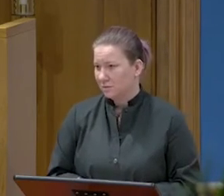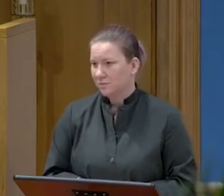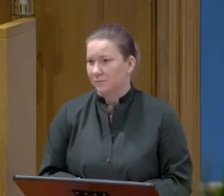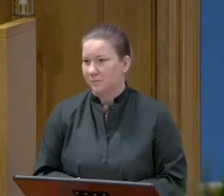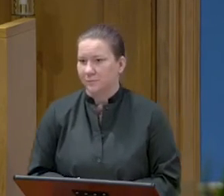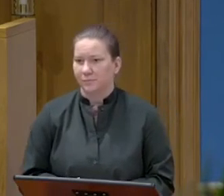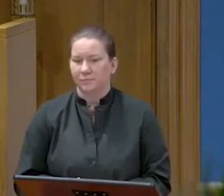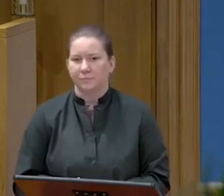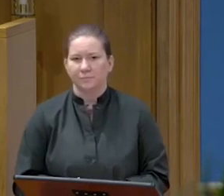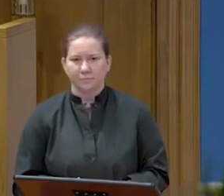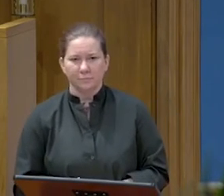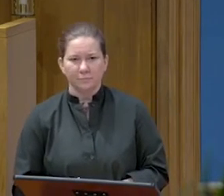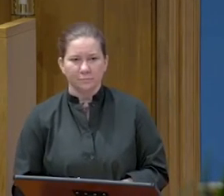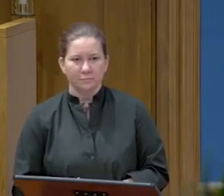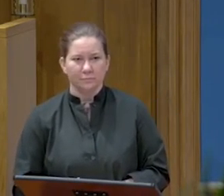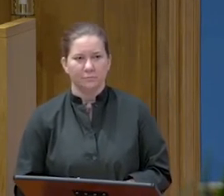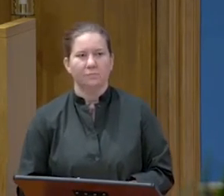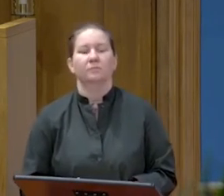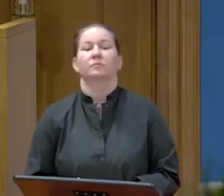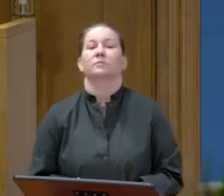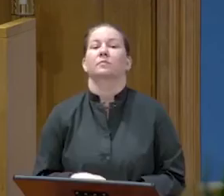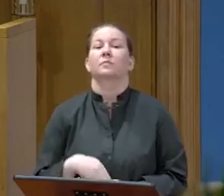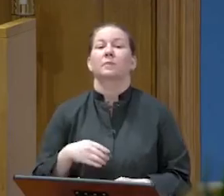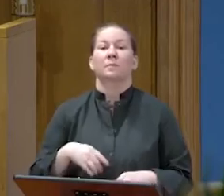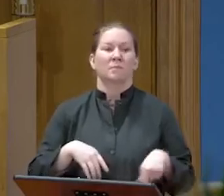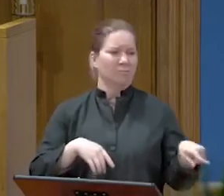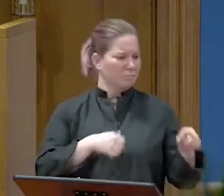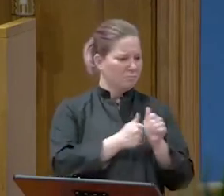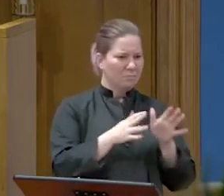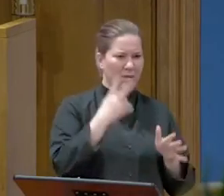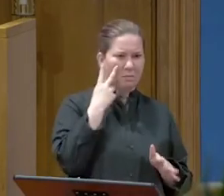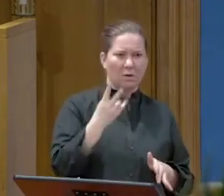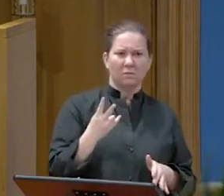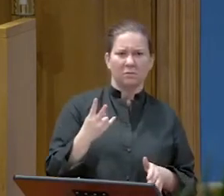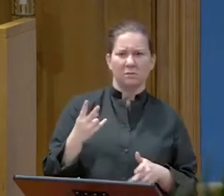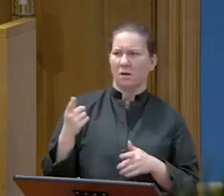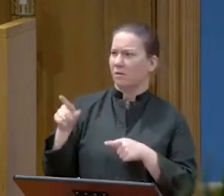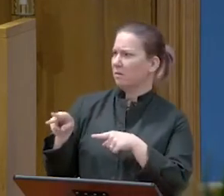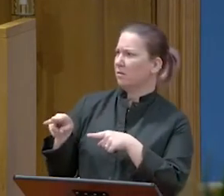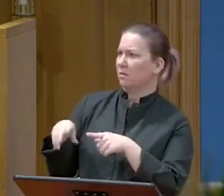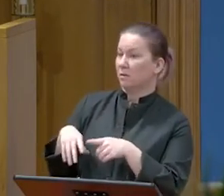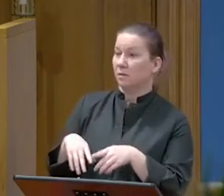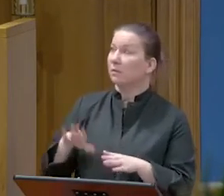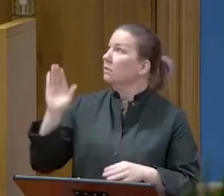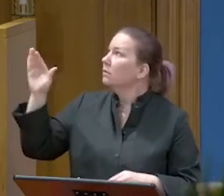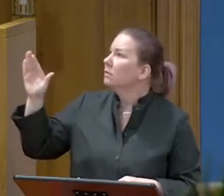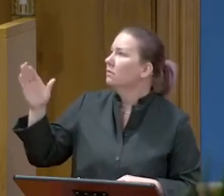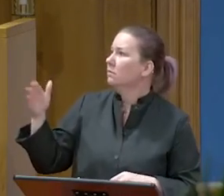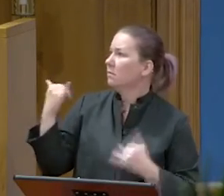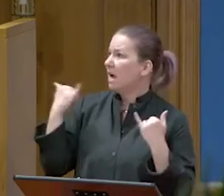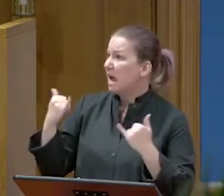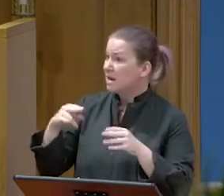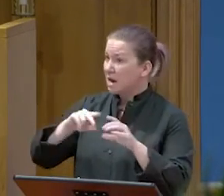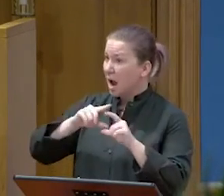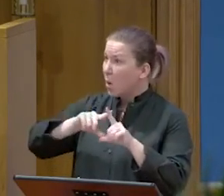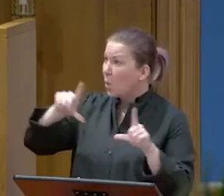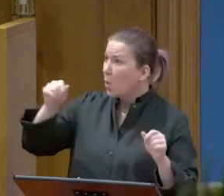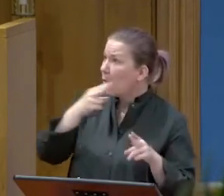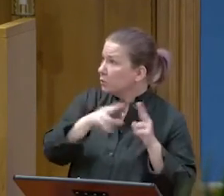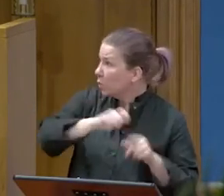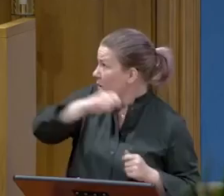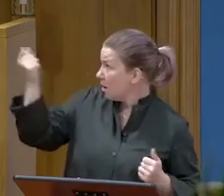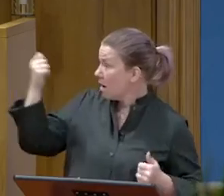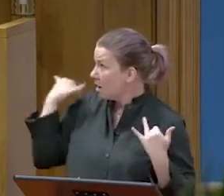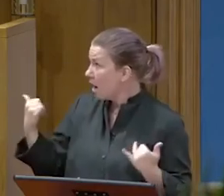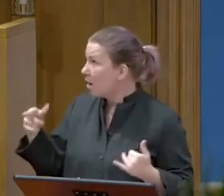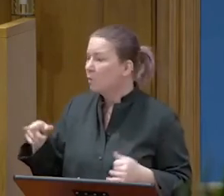those who were around him saw what was coming, they asked, Lord, should we strike with the sword? Then one of them struck the